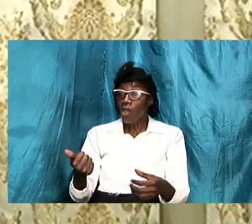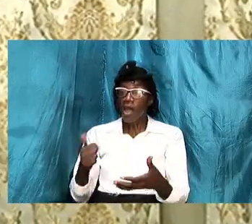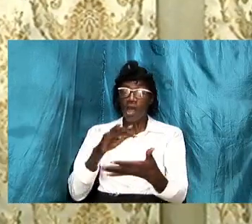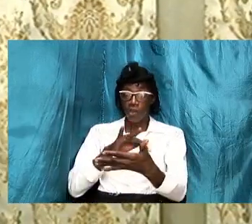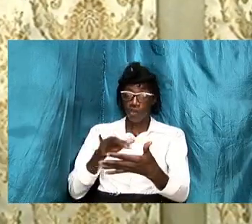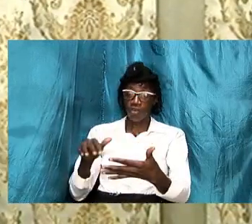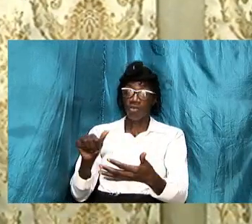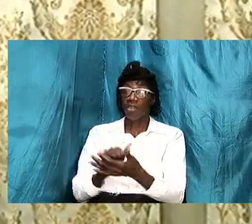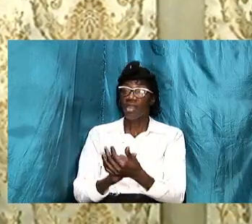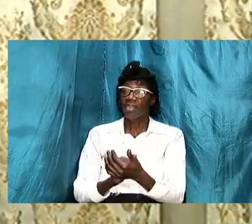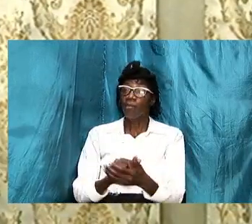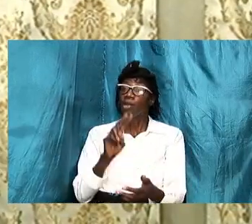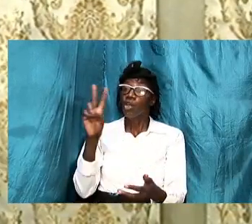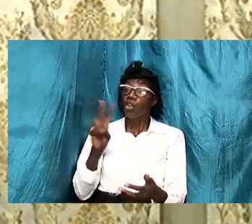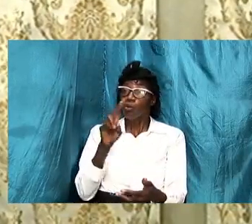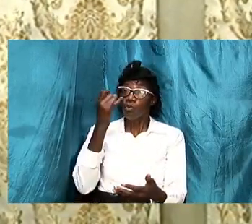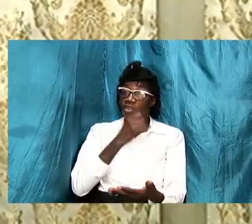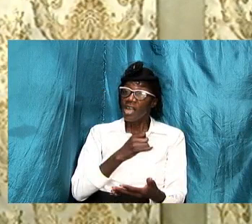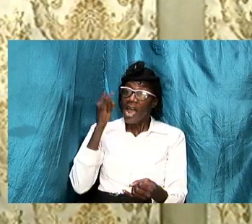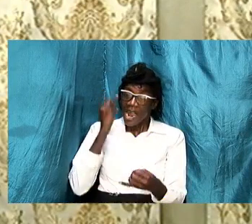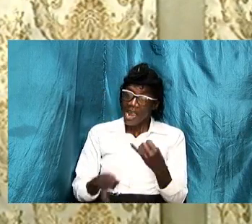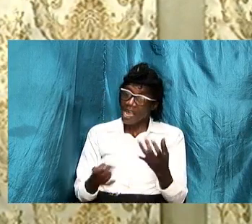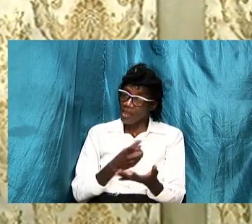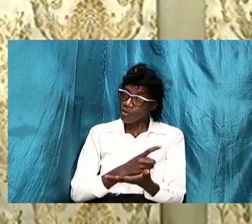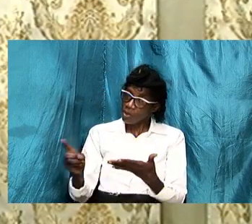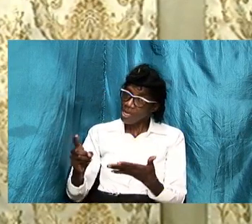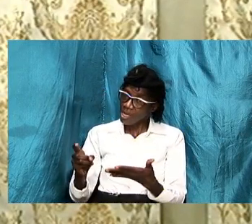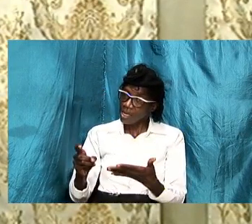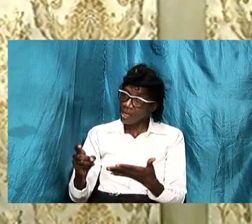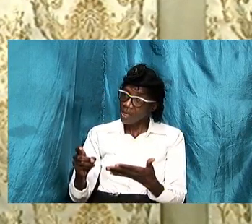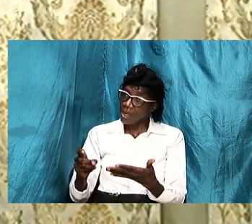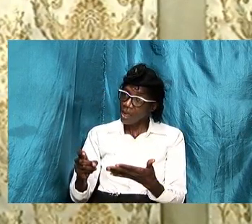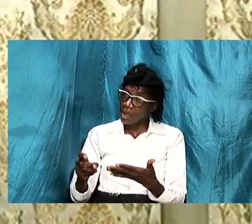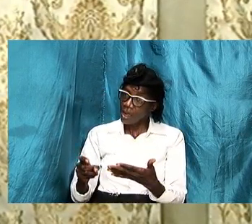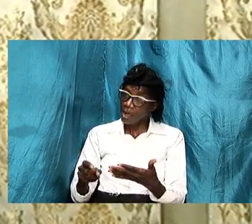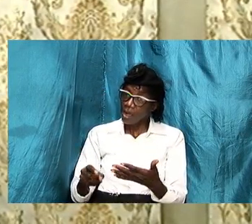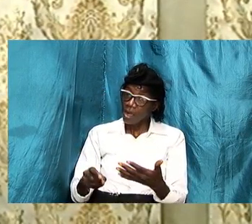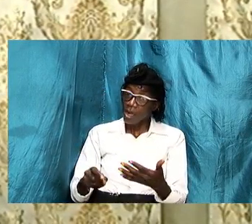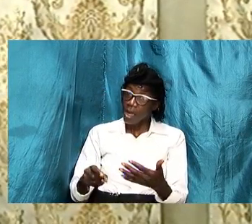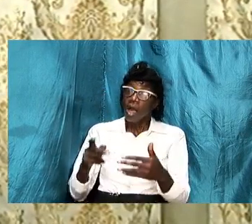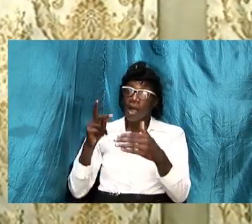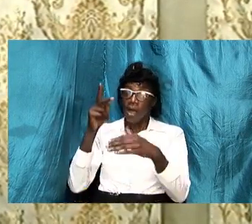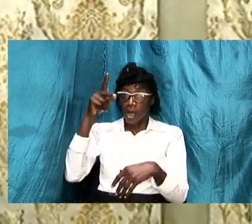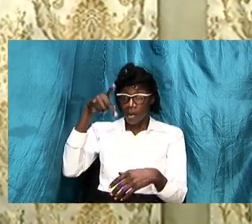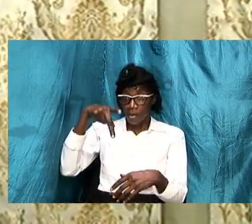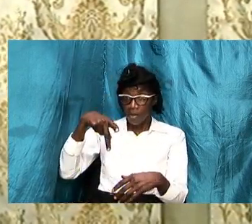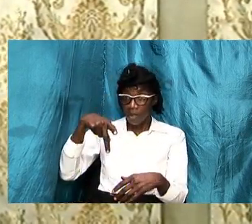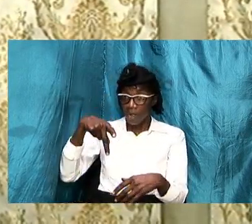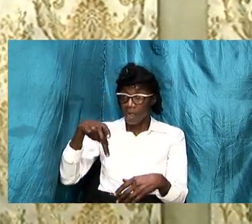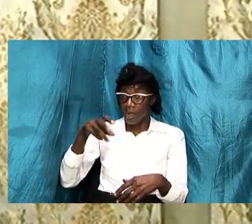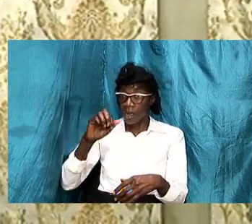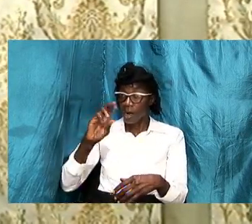raised last week that was taken from the book of proverbs proverbs chapter number 24 and verses 3 and 4